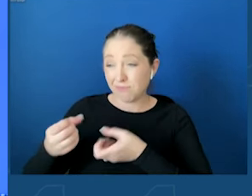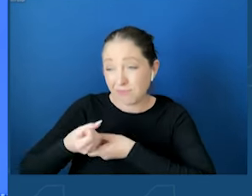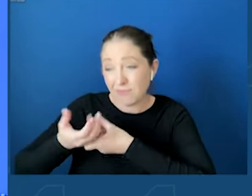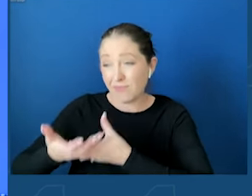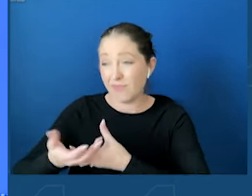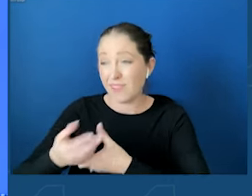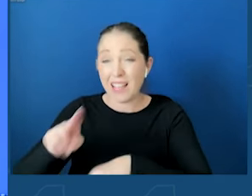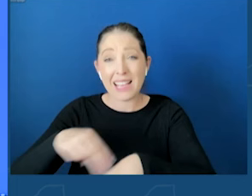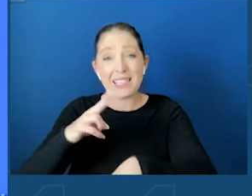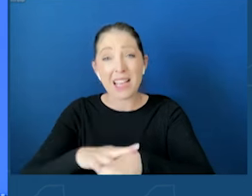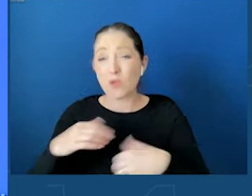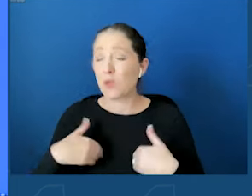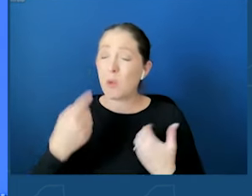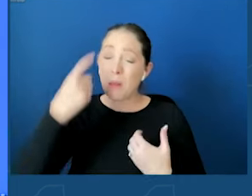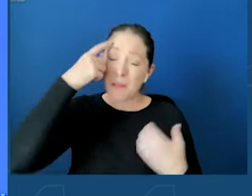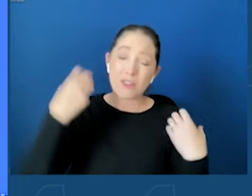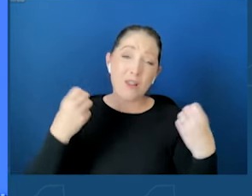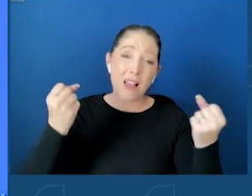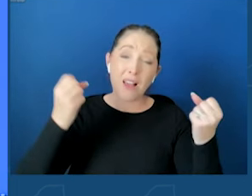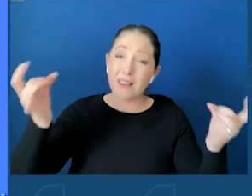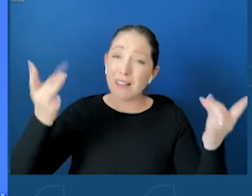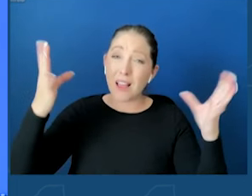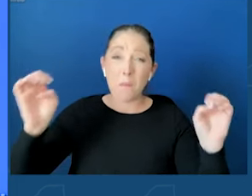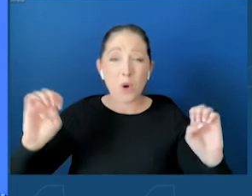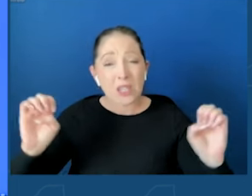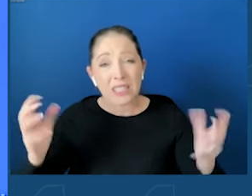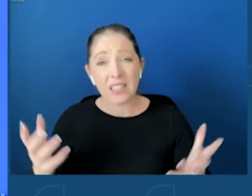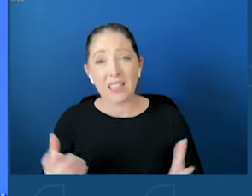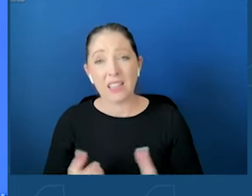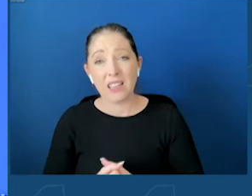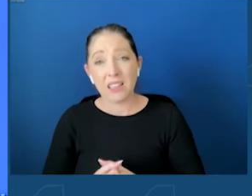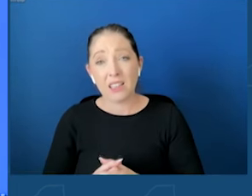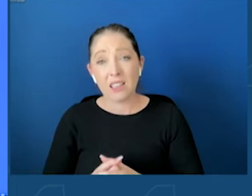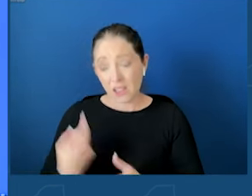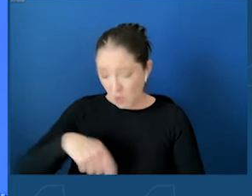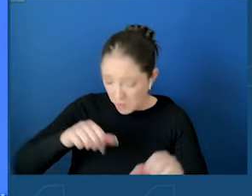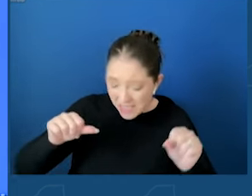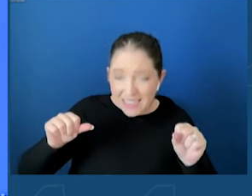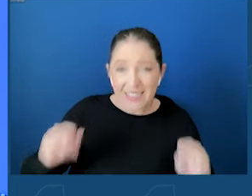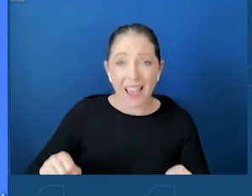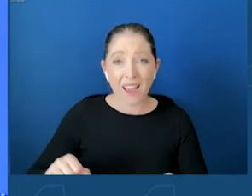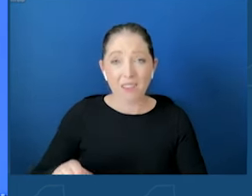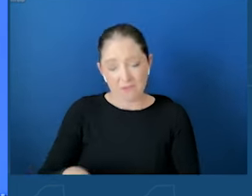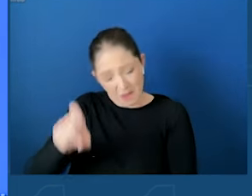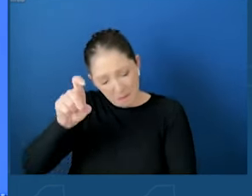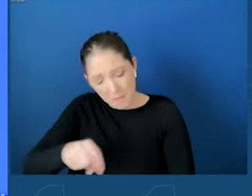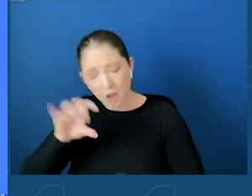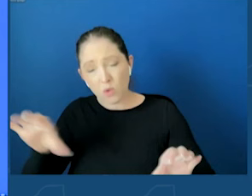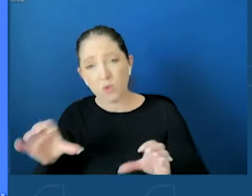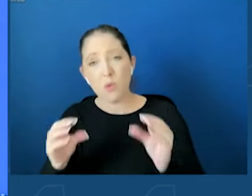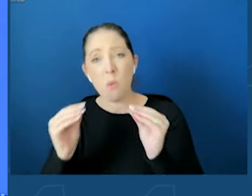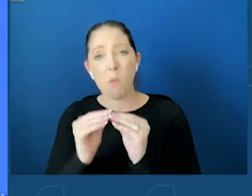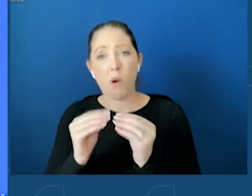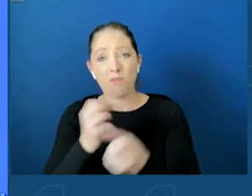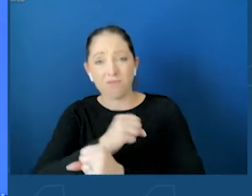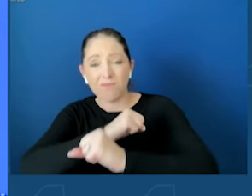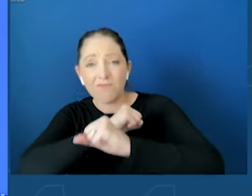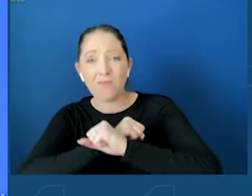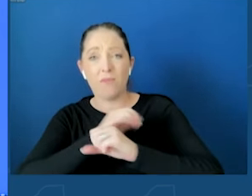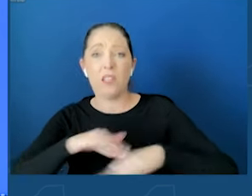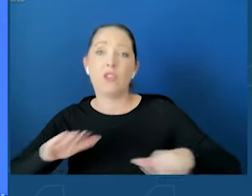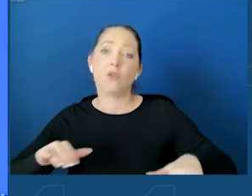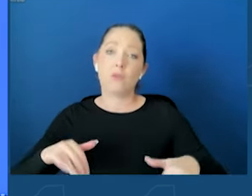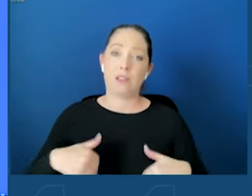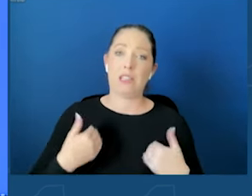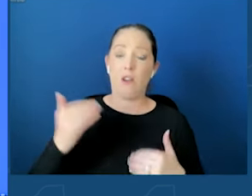can and we must do more to protect our children and young adults. And that is why my